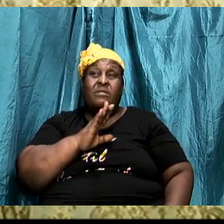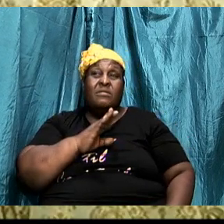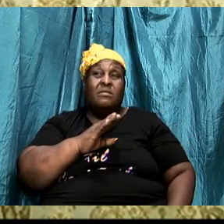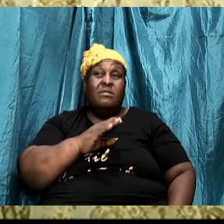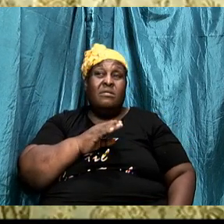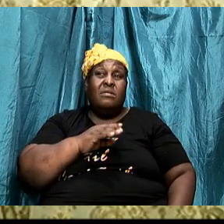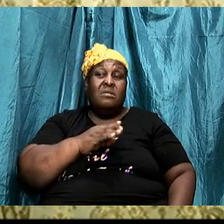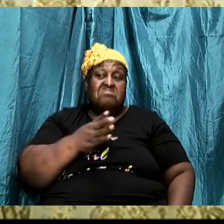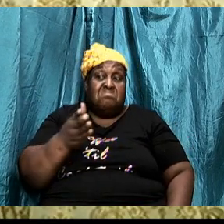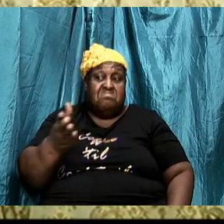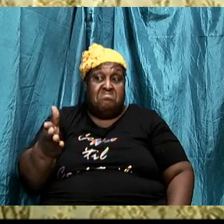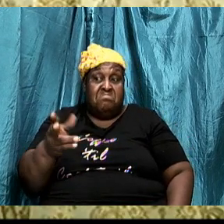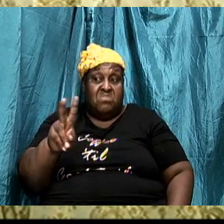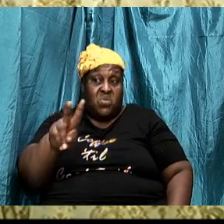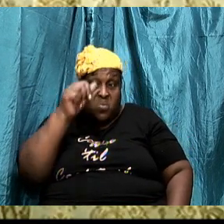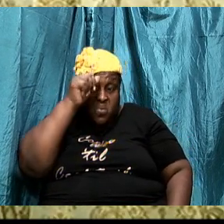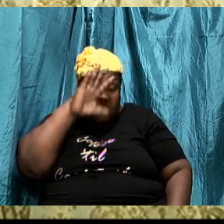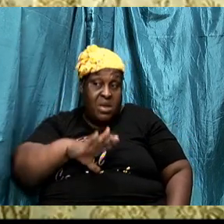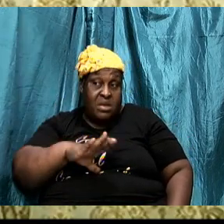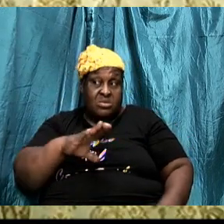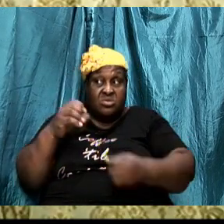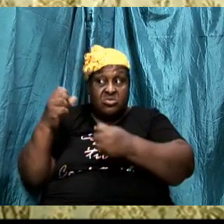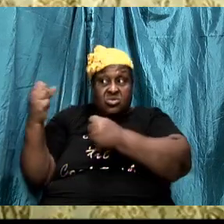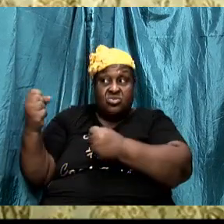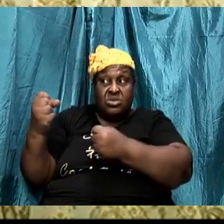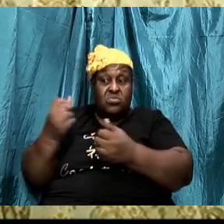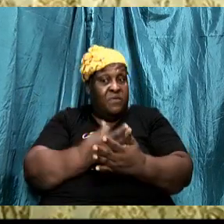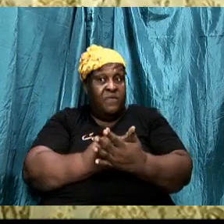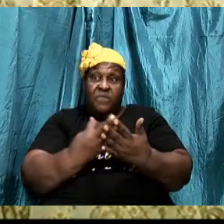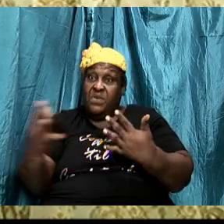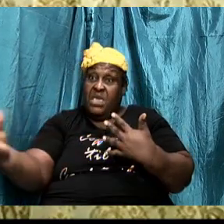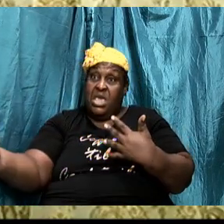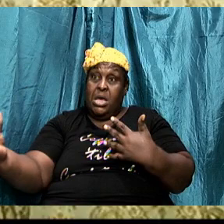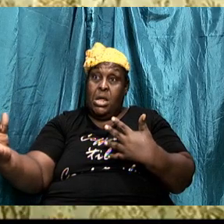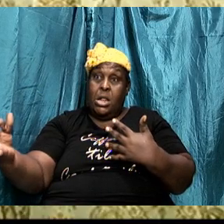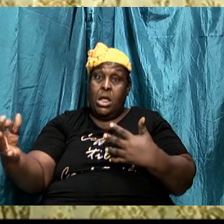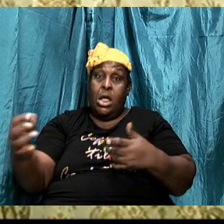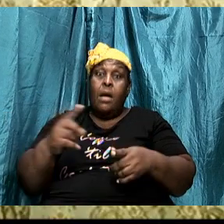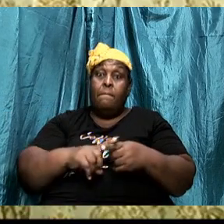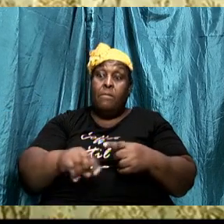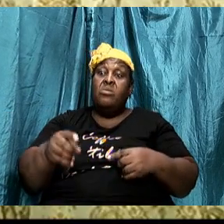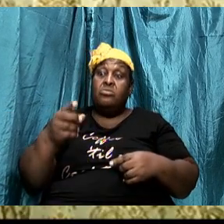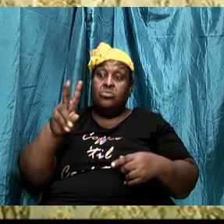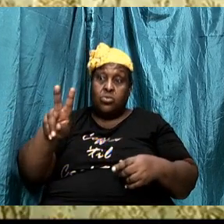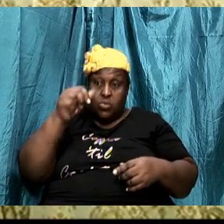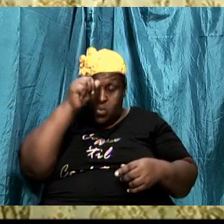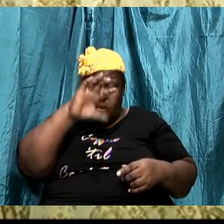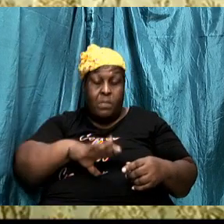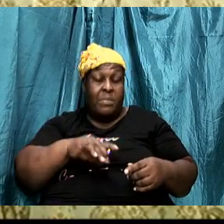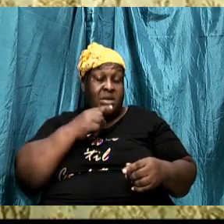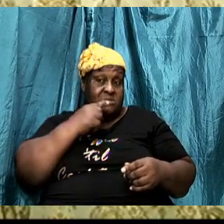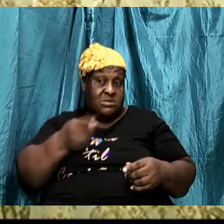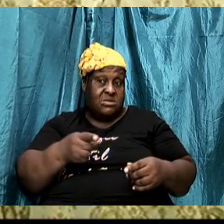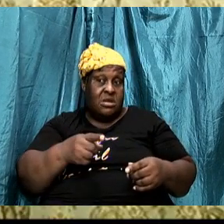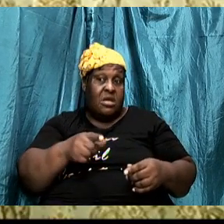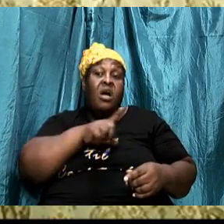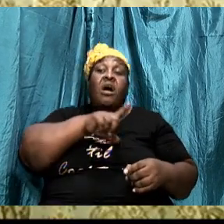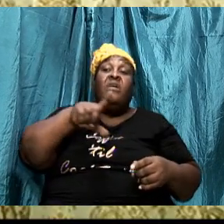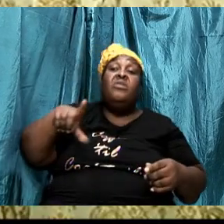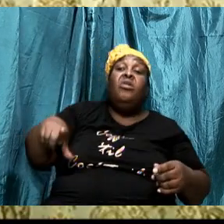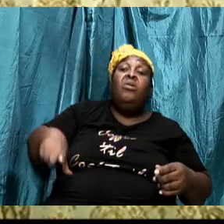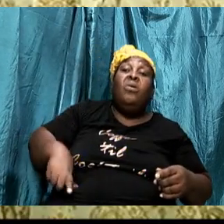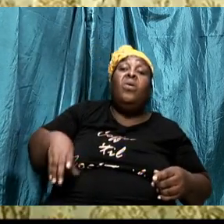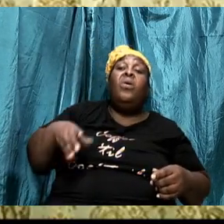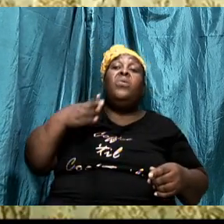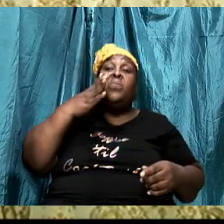according to them. And they say that the Lord will deliver them into our hands. How many times is it that we